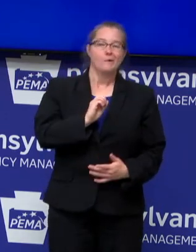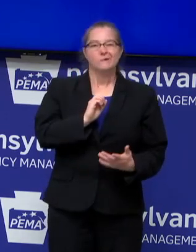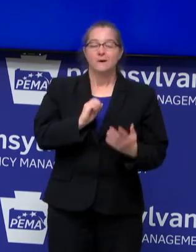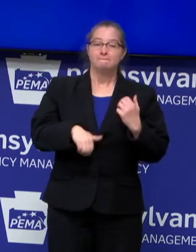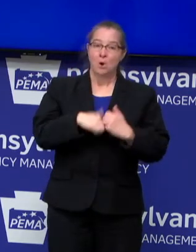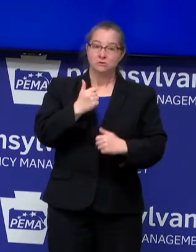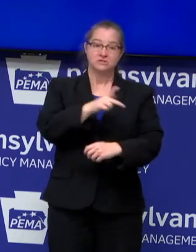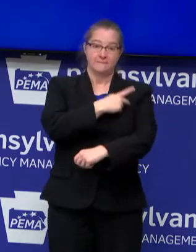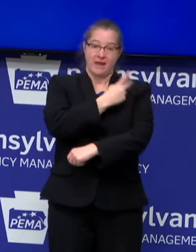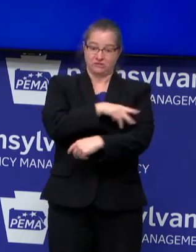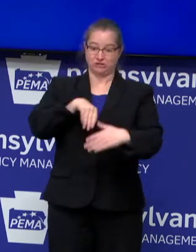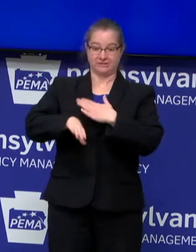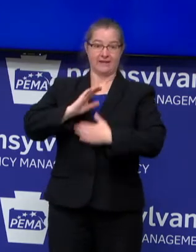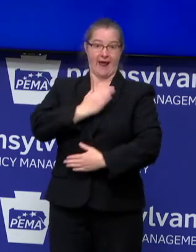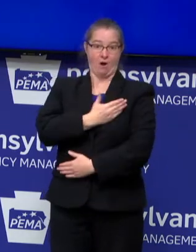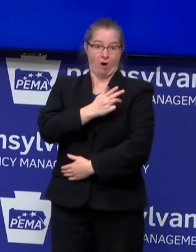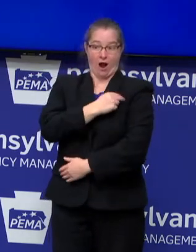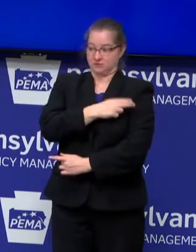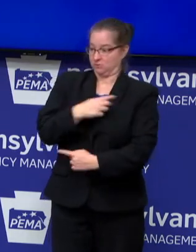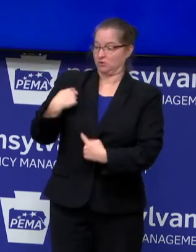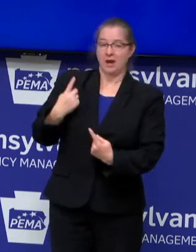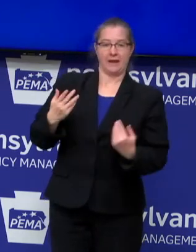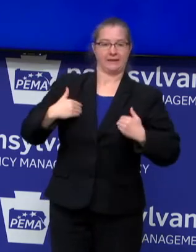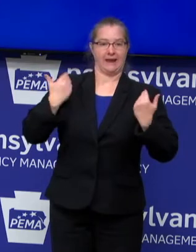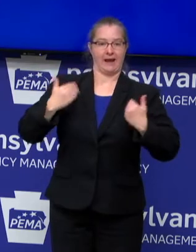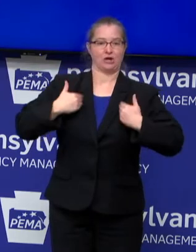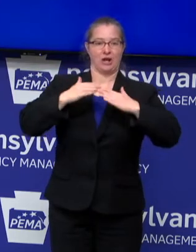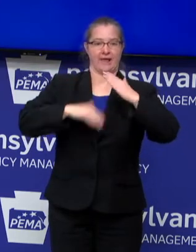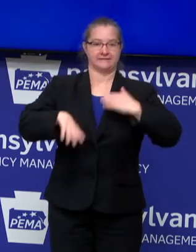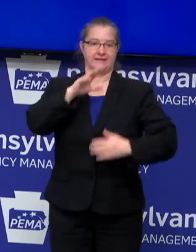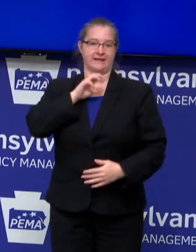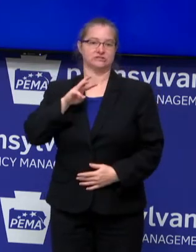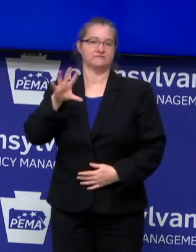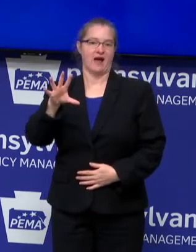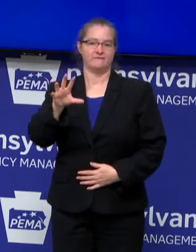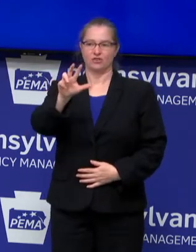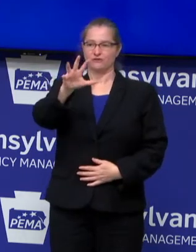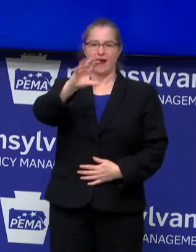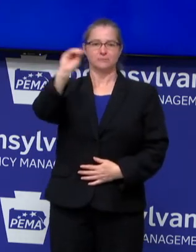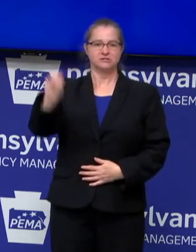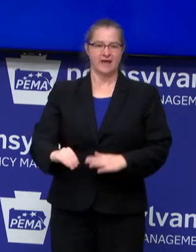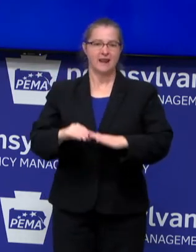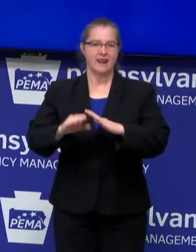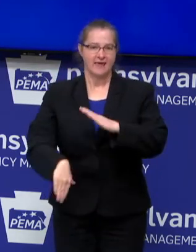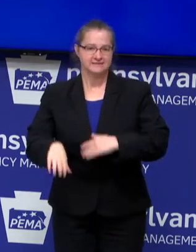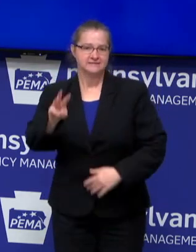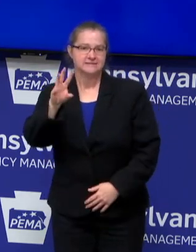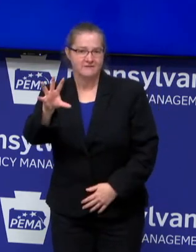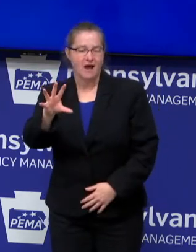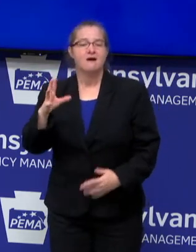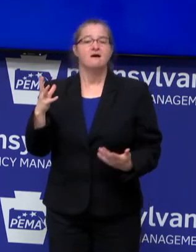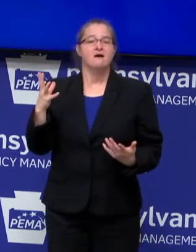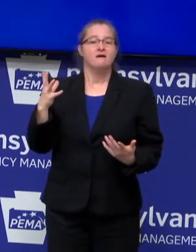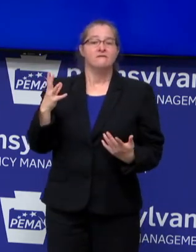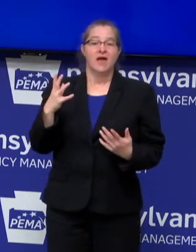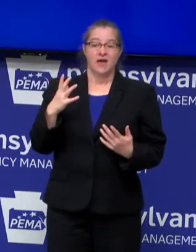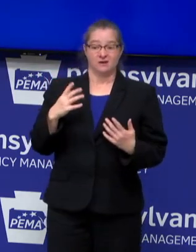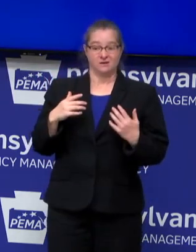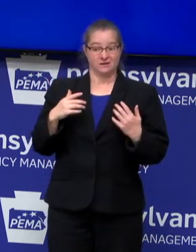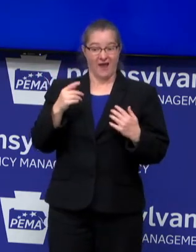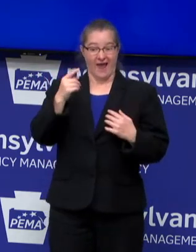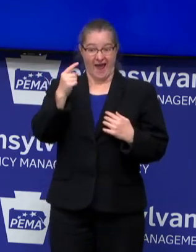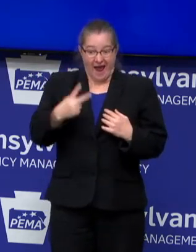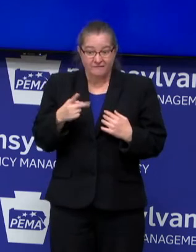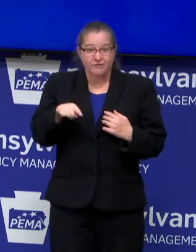admitted patients we have in recent weeks have been younger than 65. Um, and roughly half of those have been younger than 55